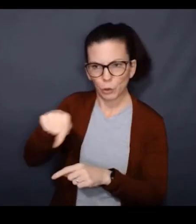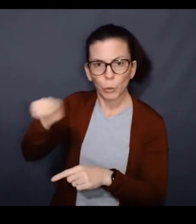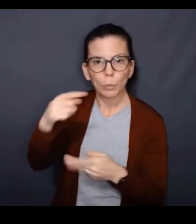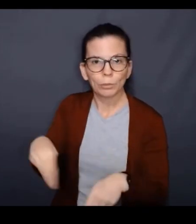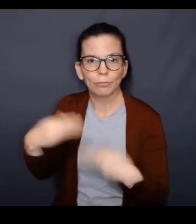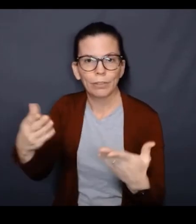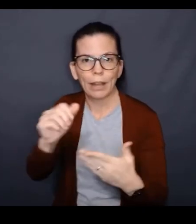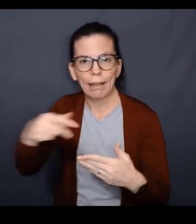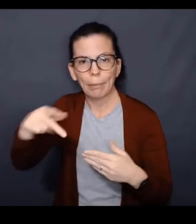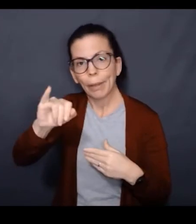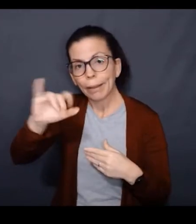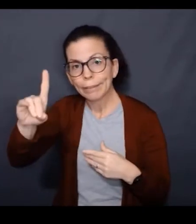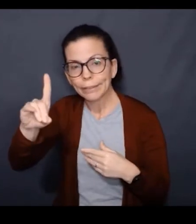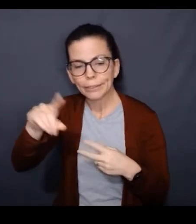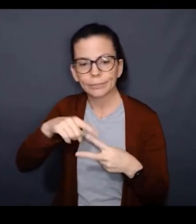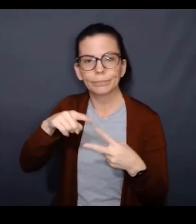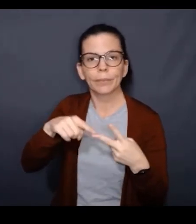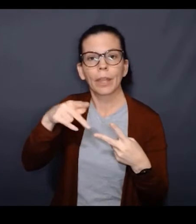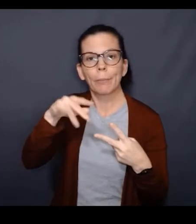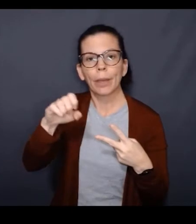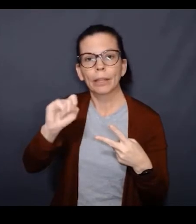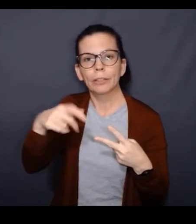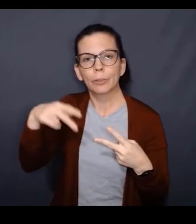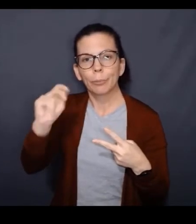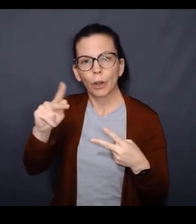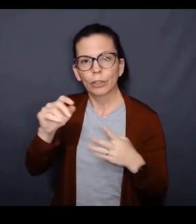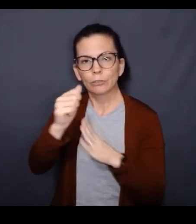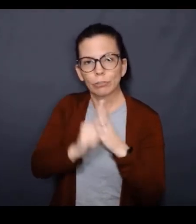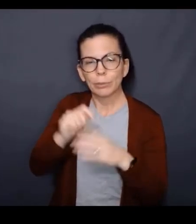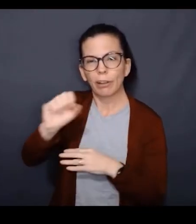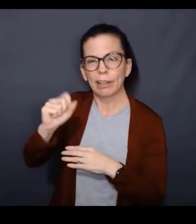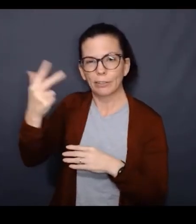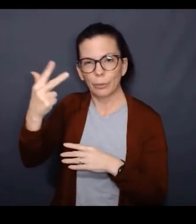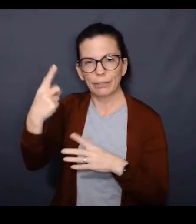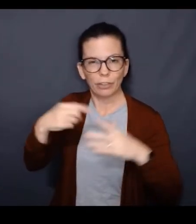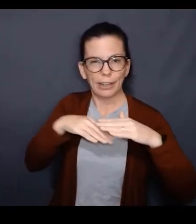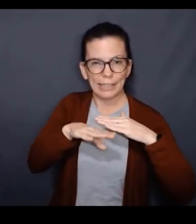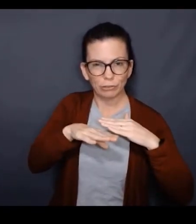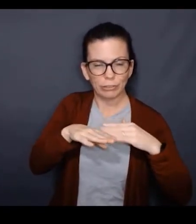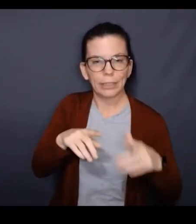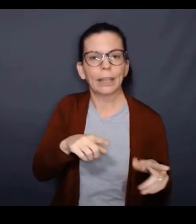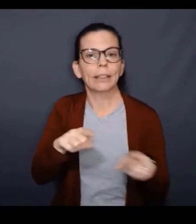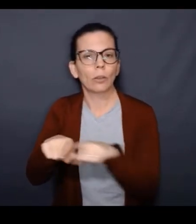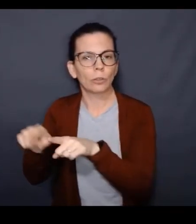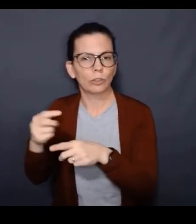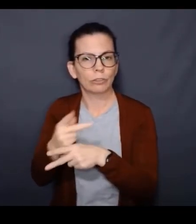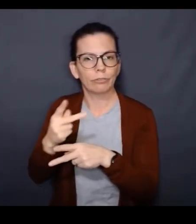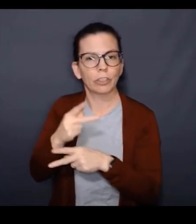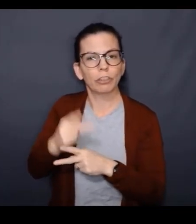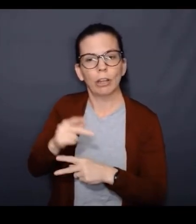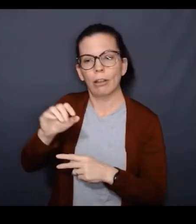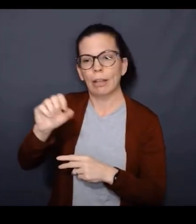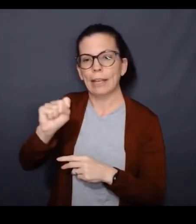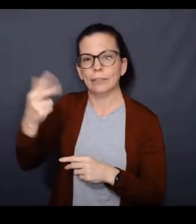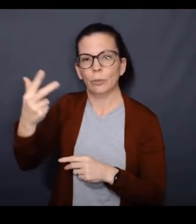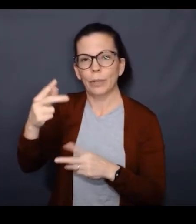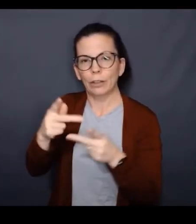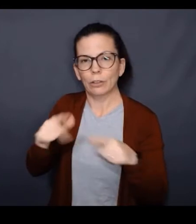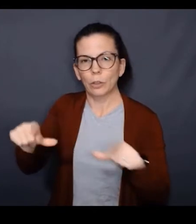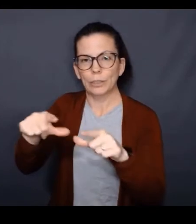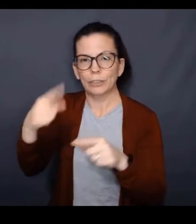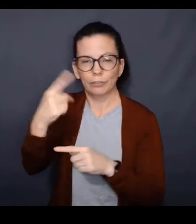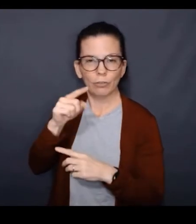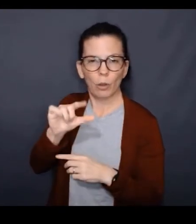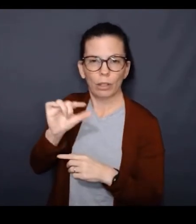job. You just provide your application ID, PySpark script on S3 as the entry point, and you can also configure an S3